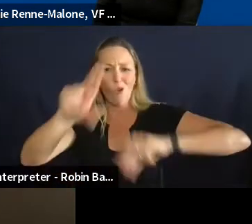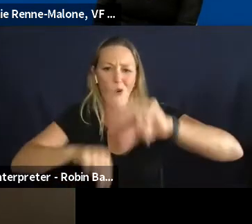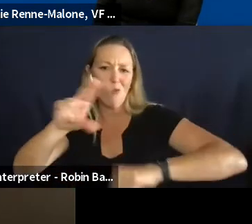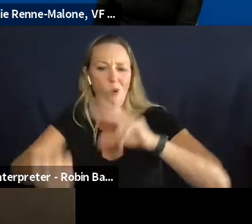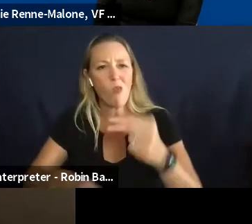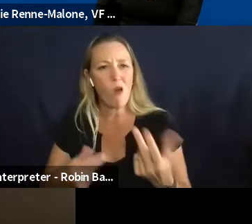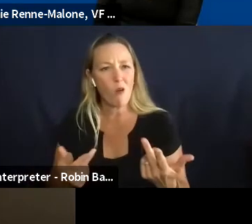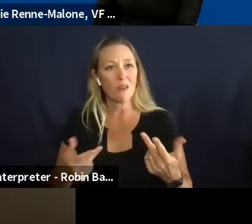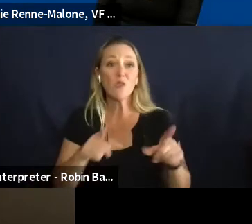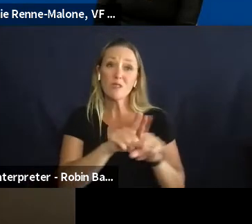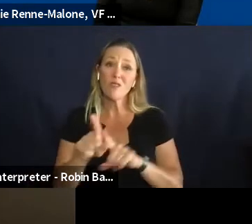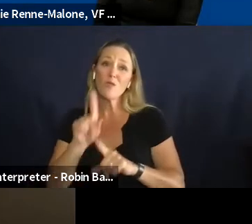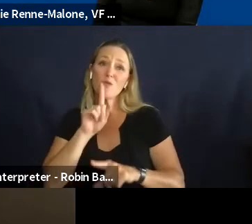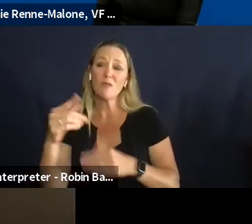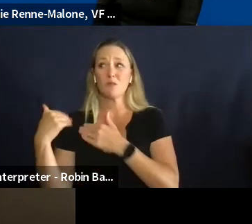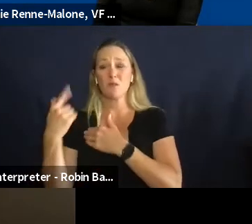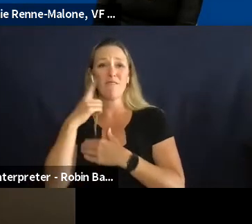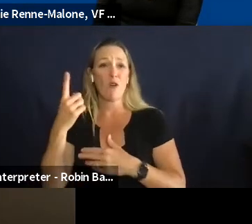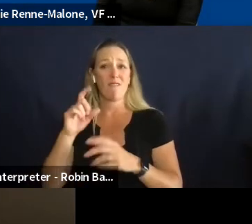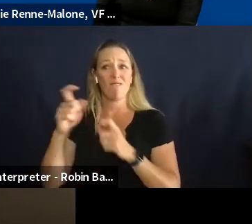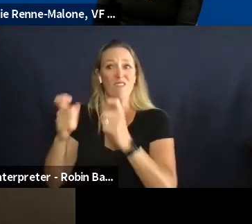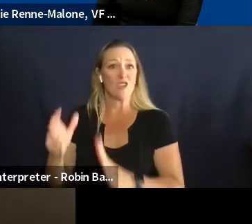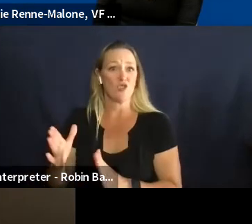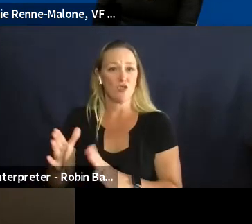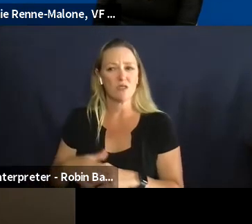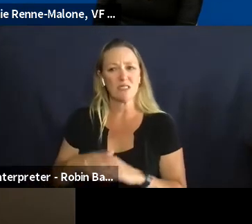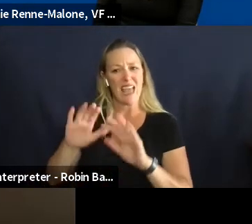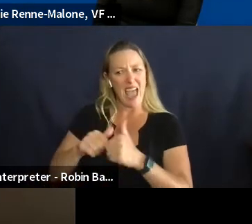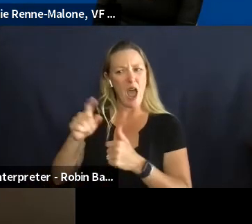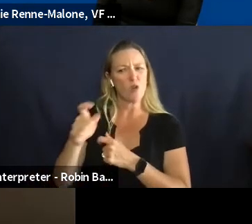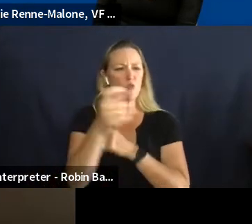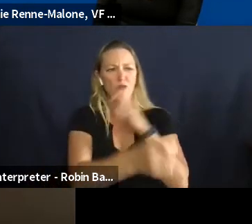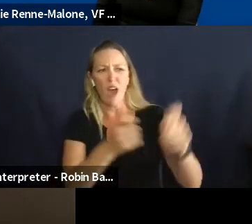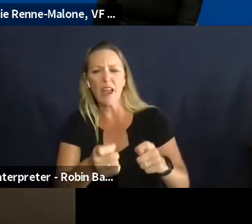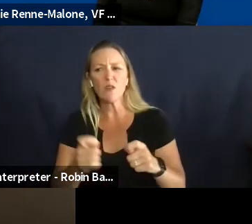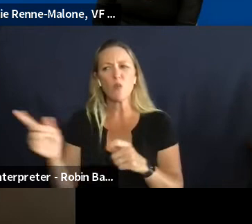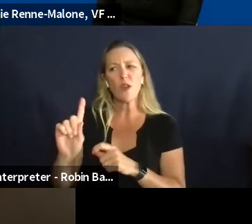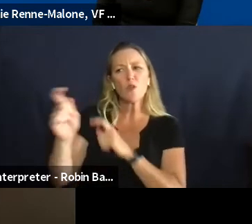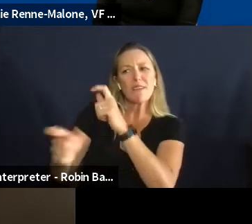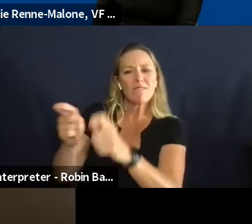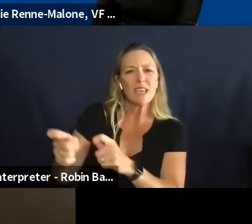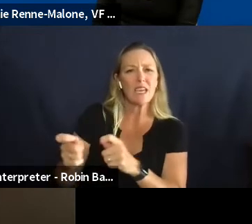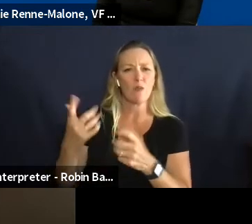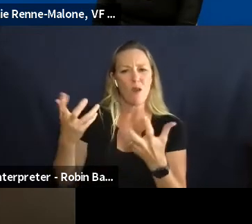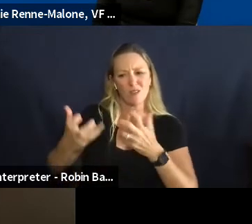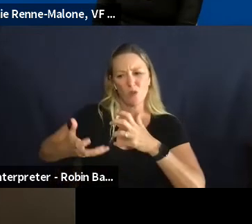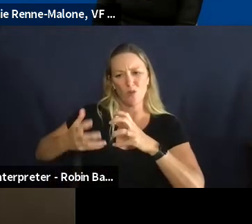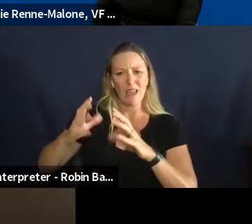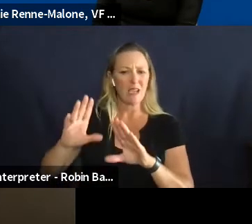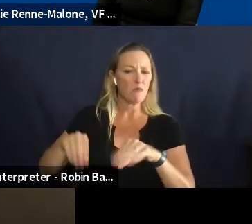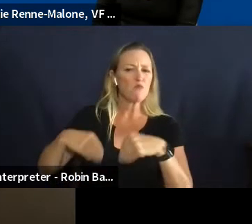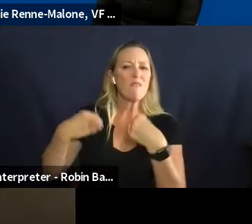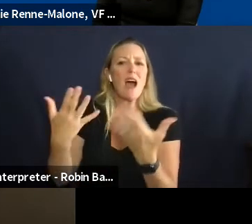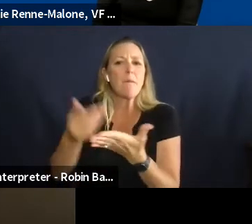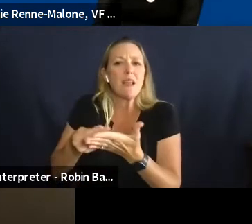to open up those dollars and to make sure that we're doing the work in a way where we can where our communities can generate wealth and aren't